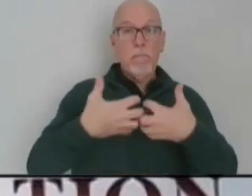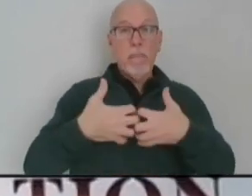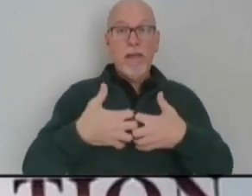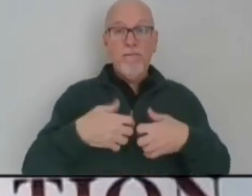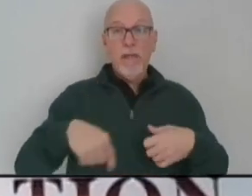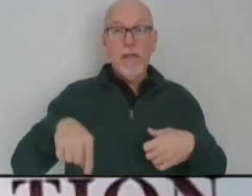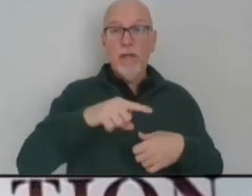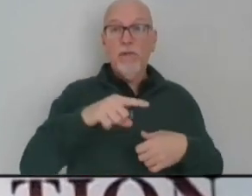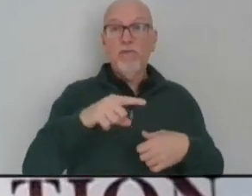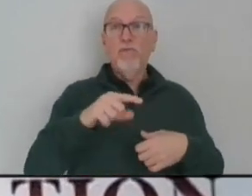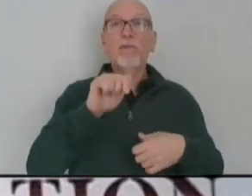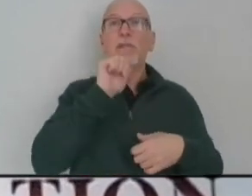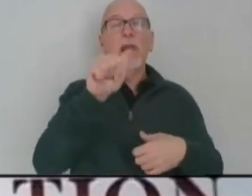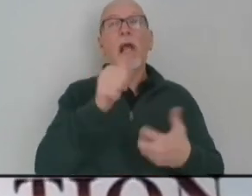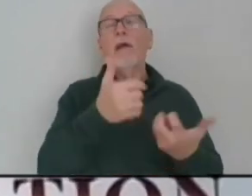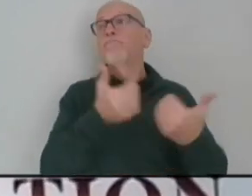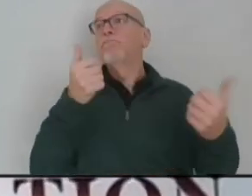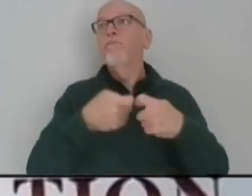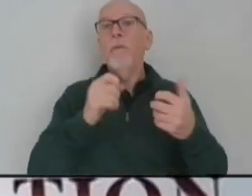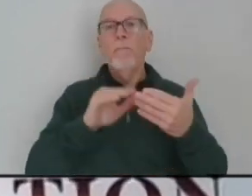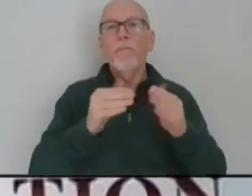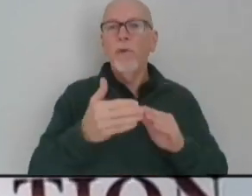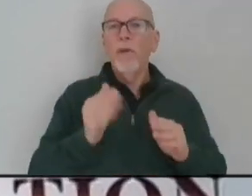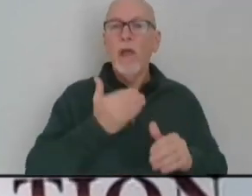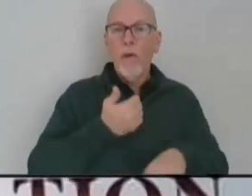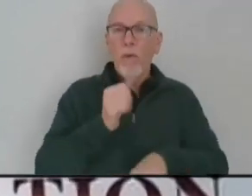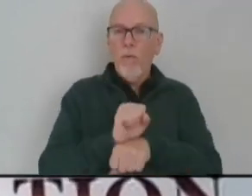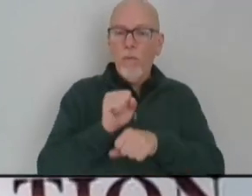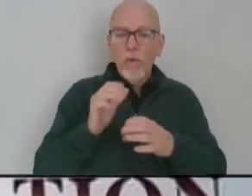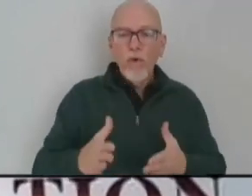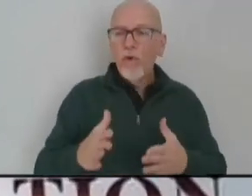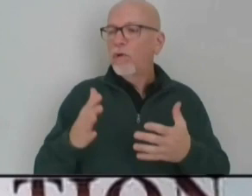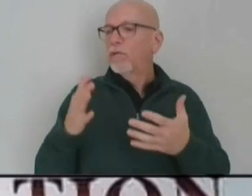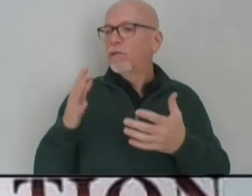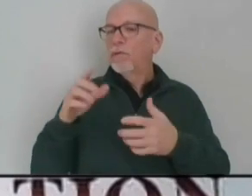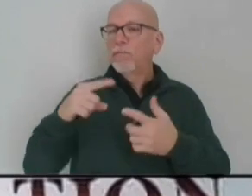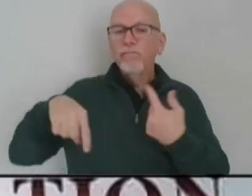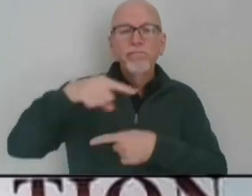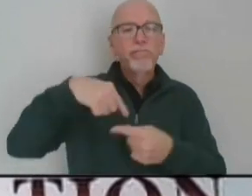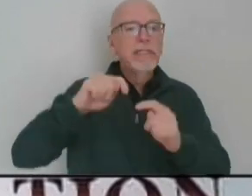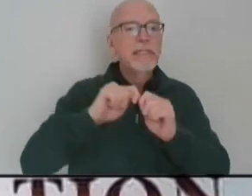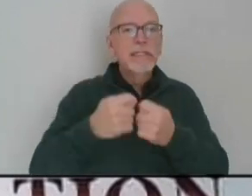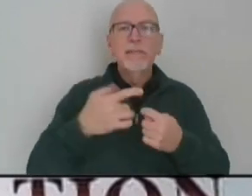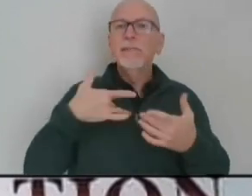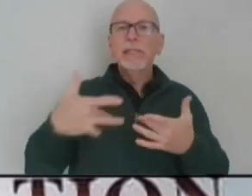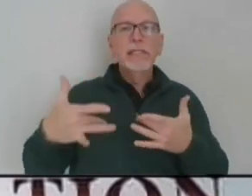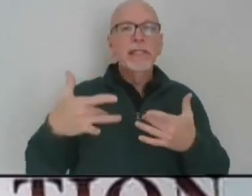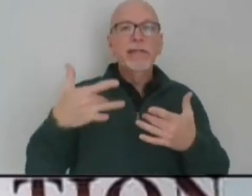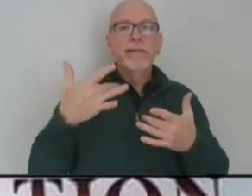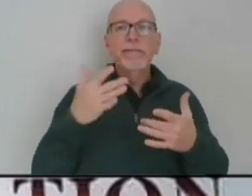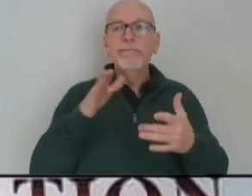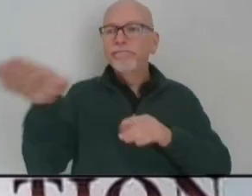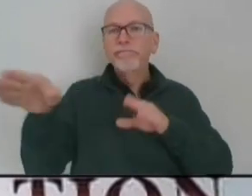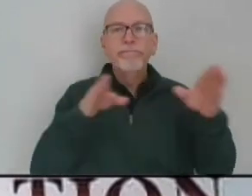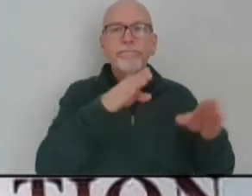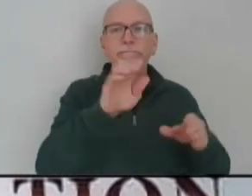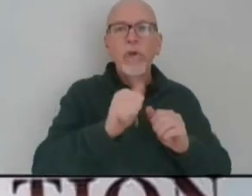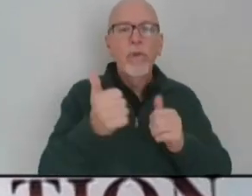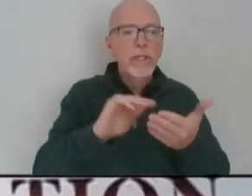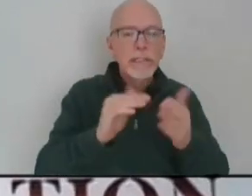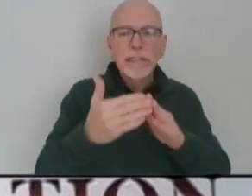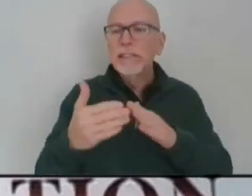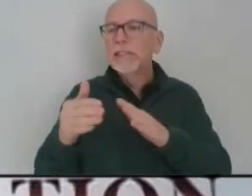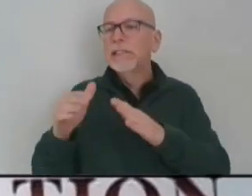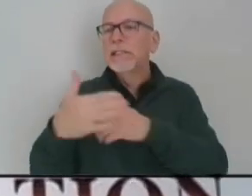communities we live in. Our workers, associates, team members often travel across cities, counties, and even state